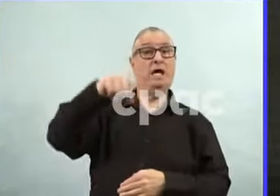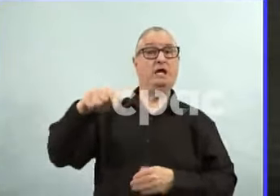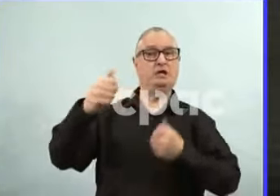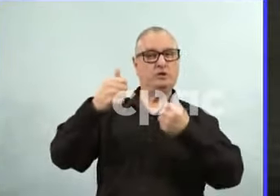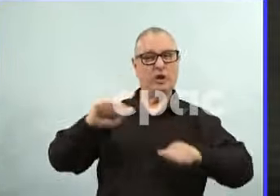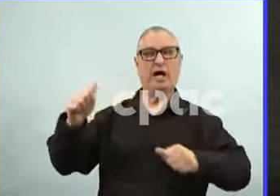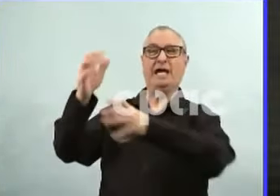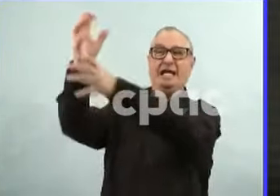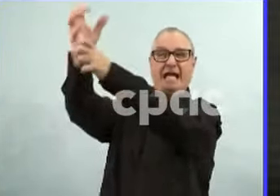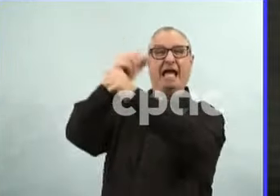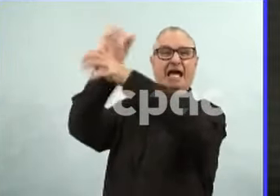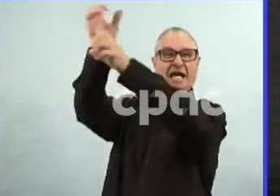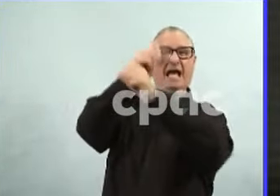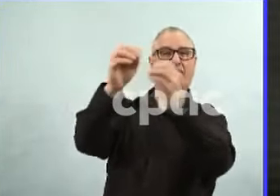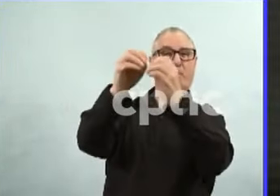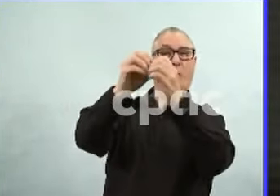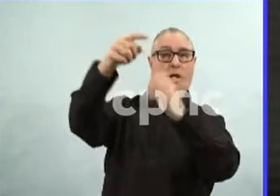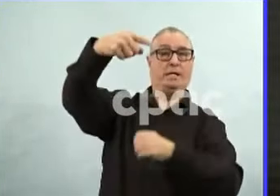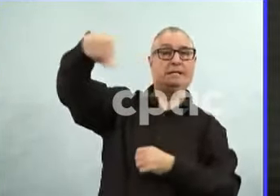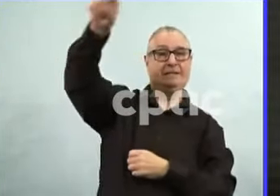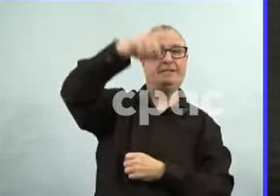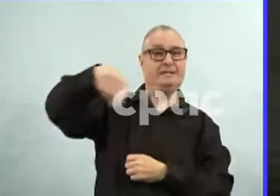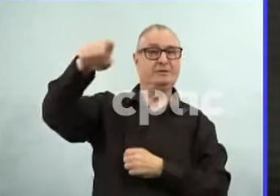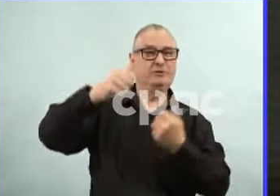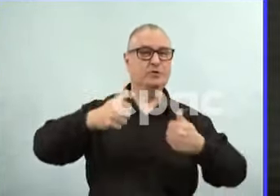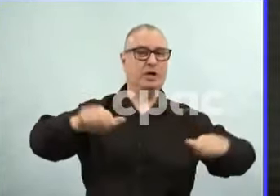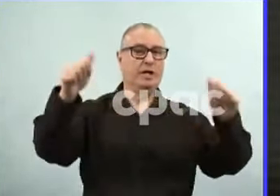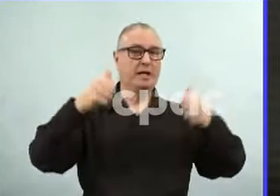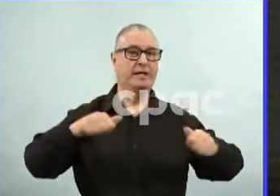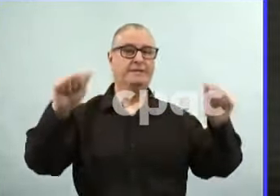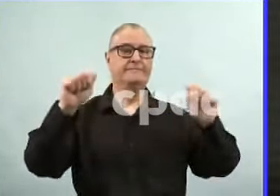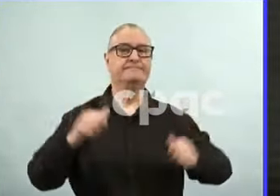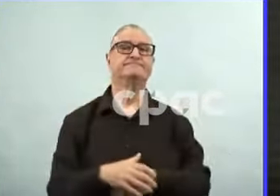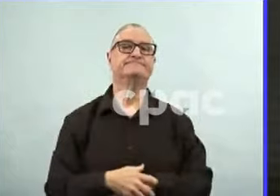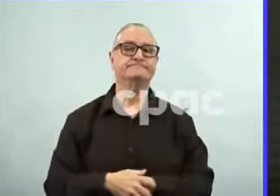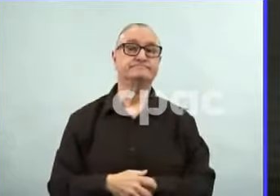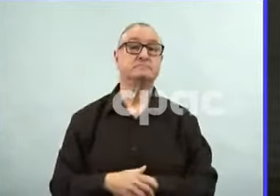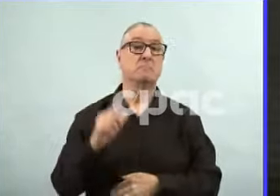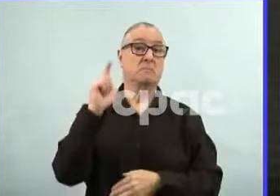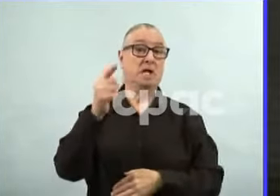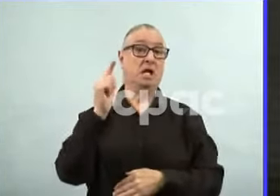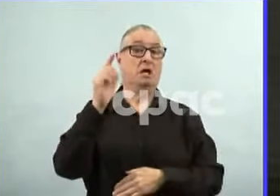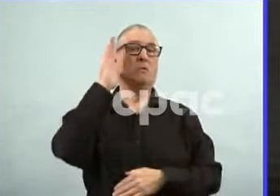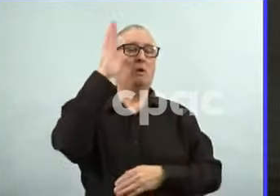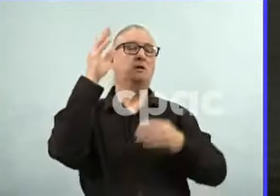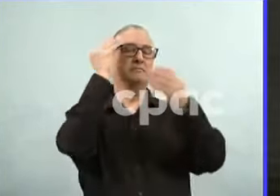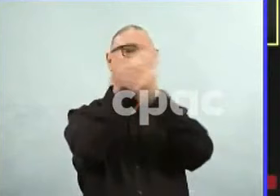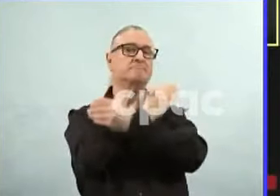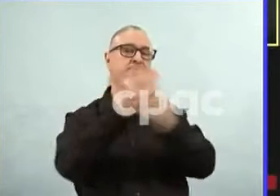going forward. And again, you know, once we have more announcements to make, we will provide that to the public.